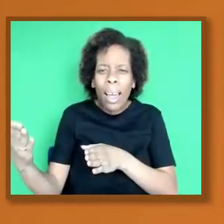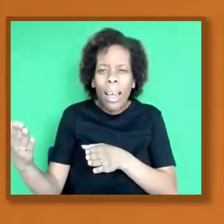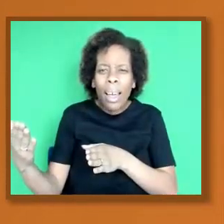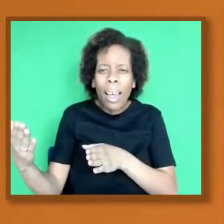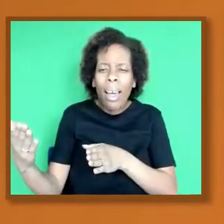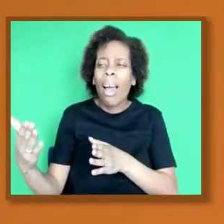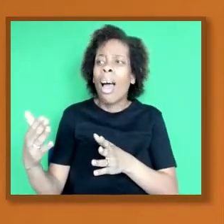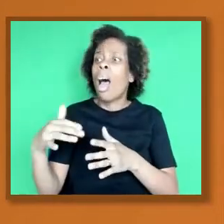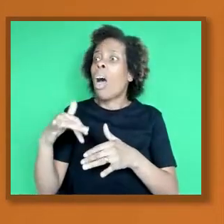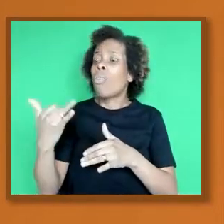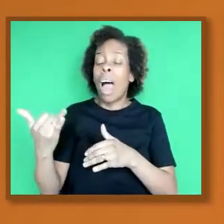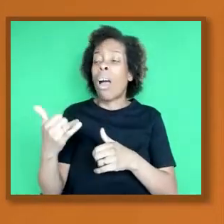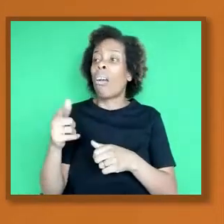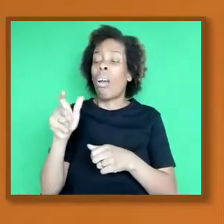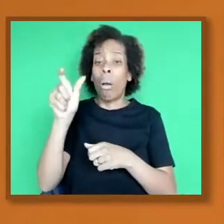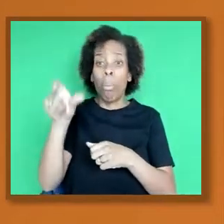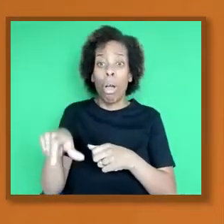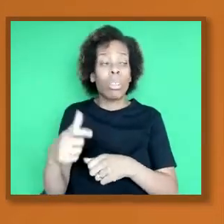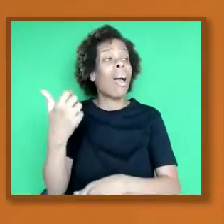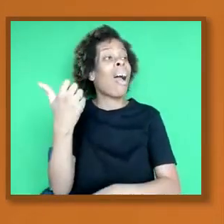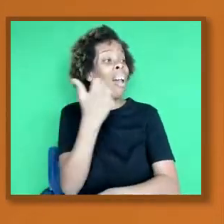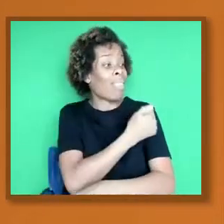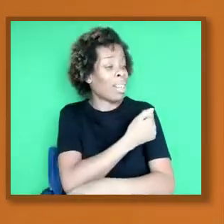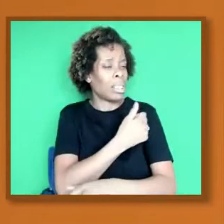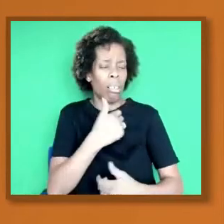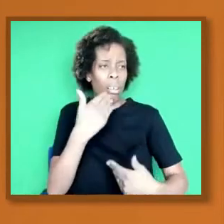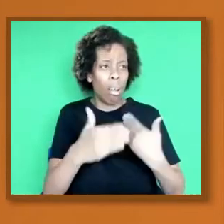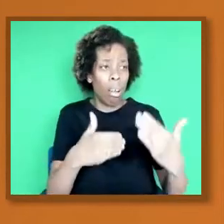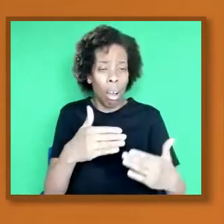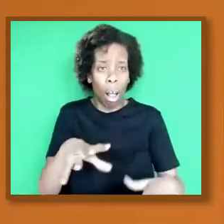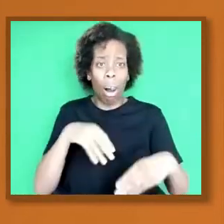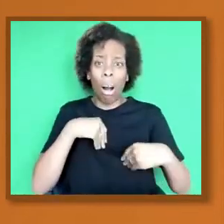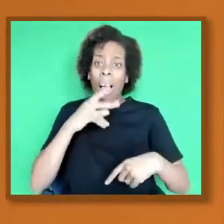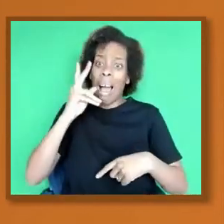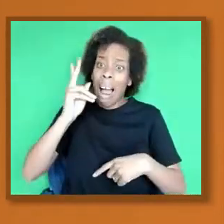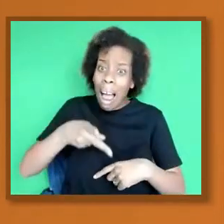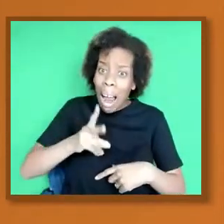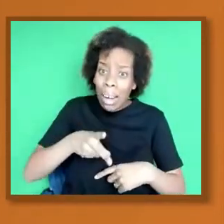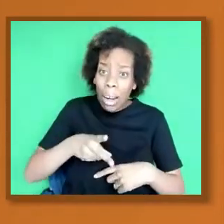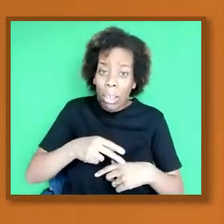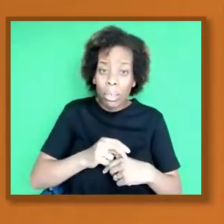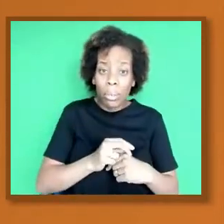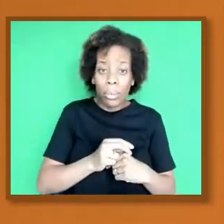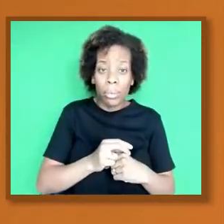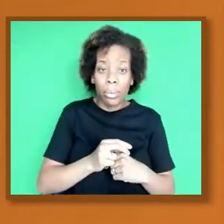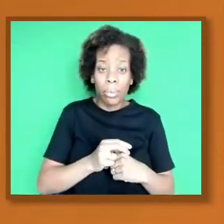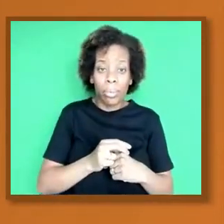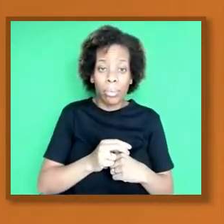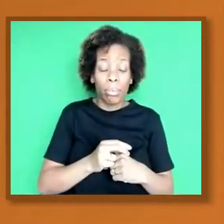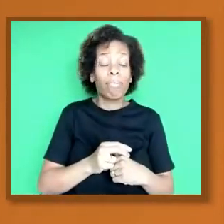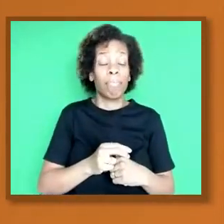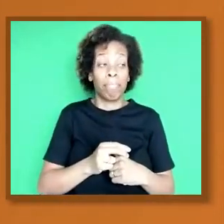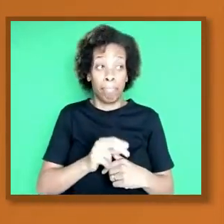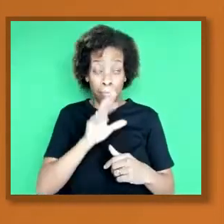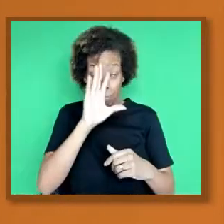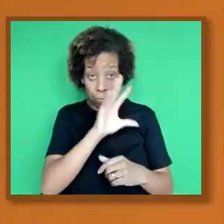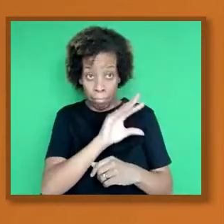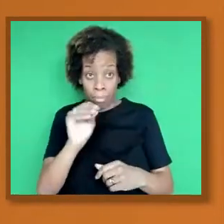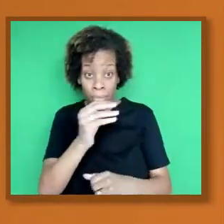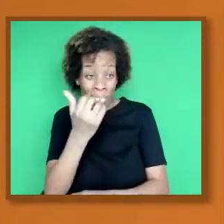after having the vaccination. vaccination, the vaccination doesn't prevent you from getting the,